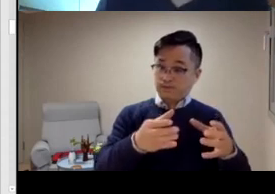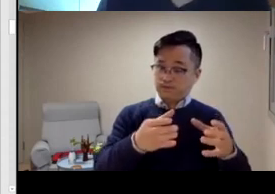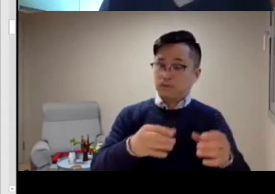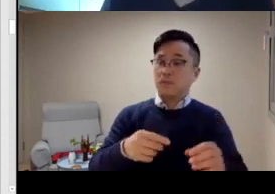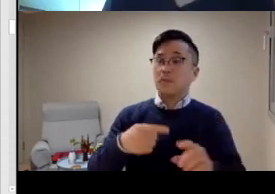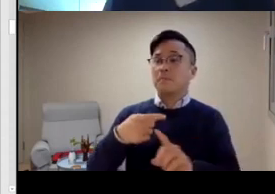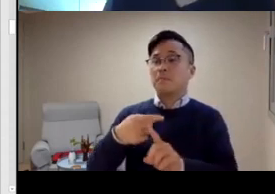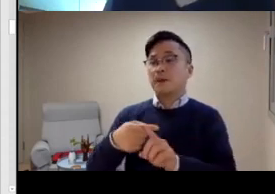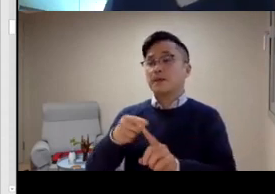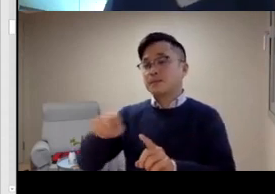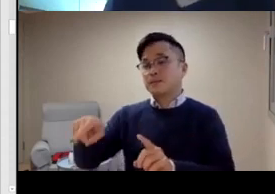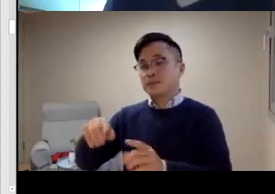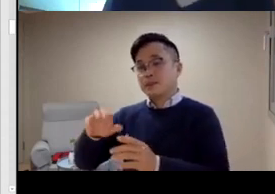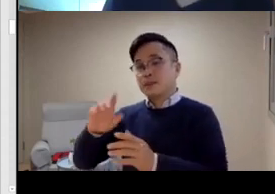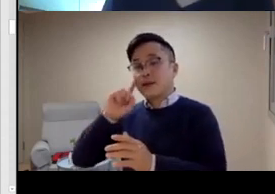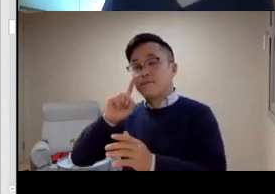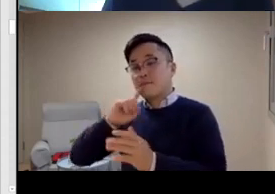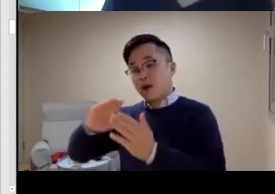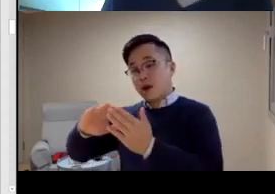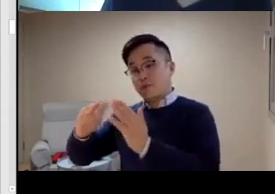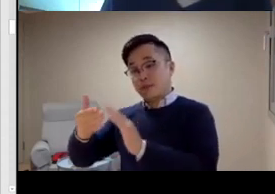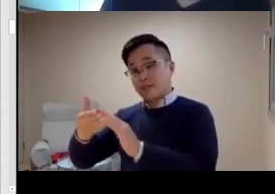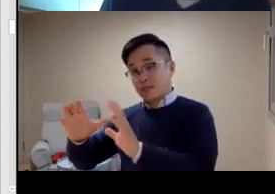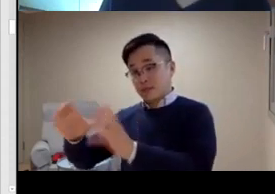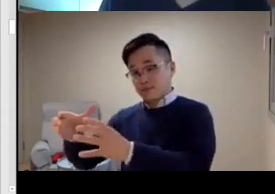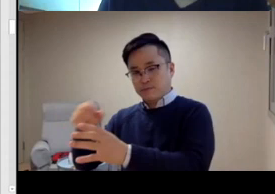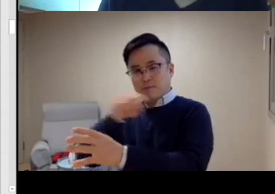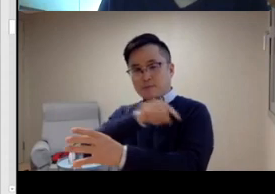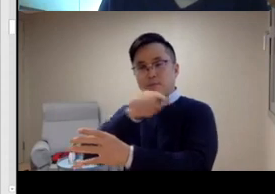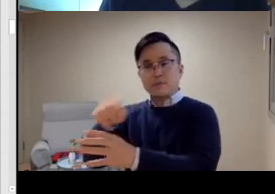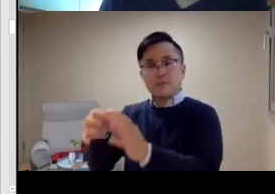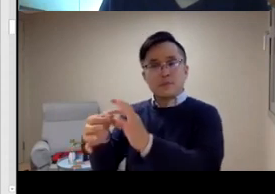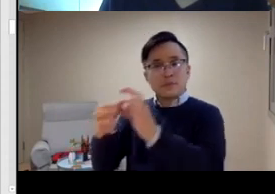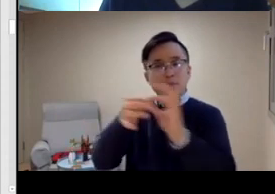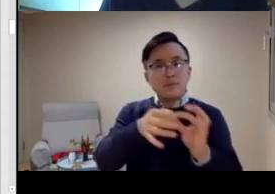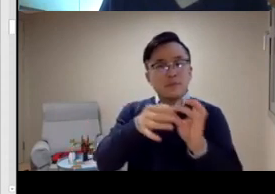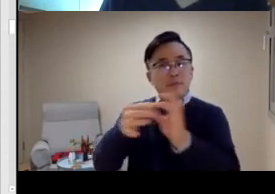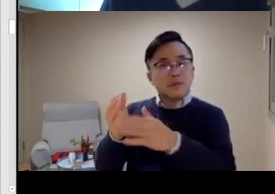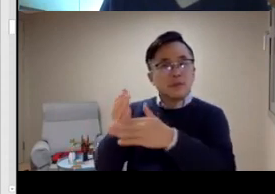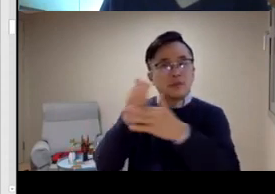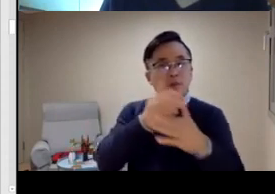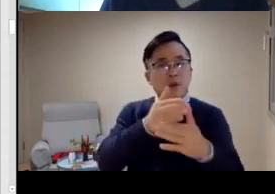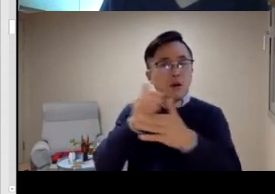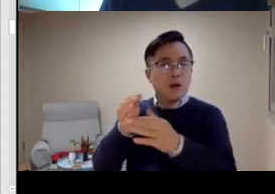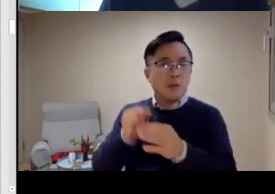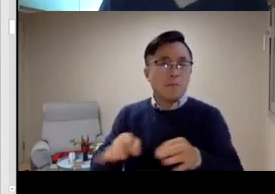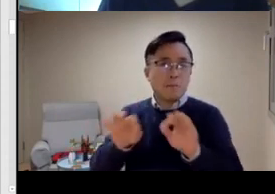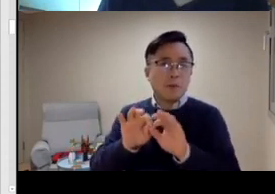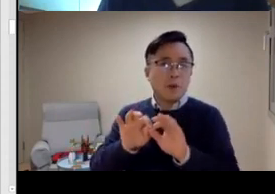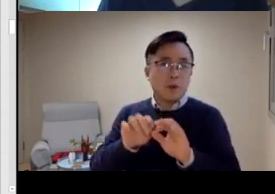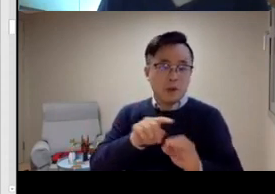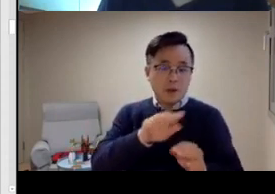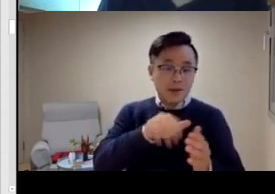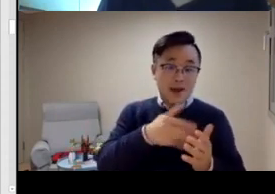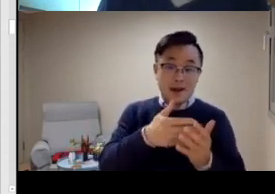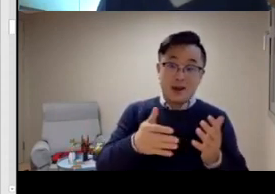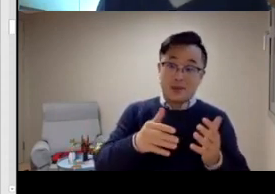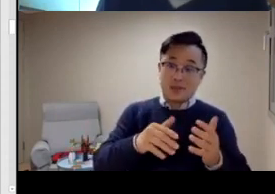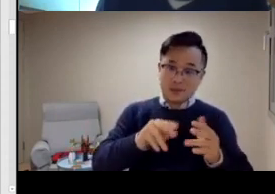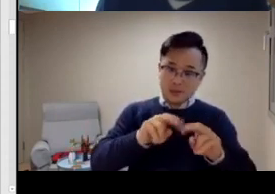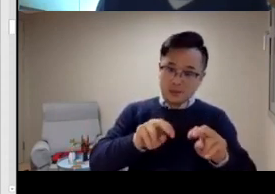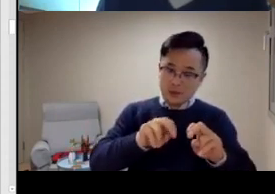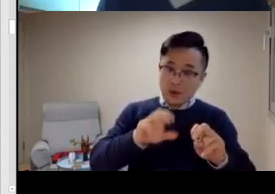So this sign language community, the sign language research community, and the Deaf community, there are